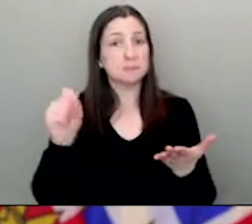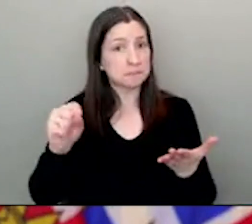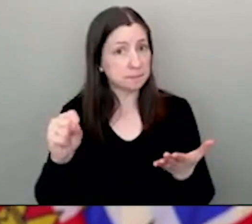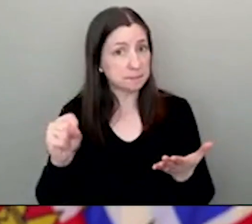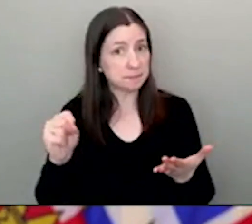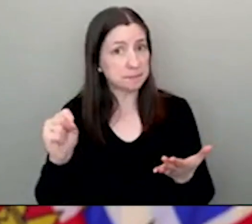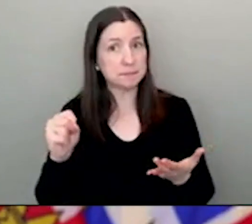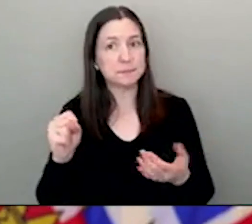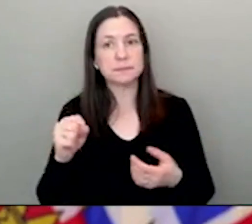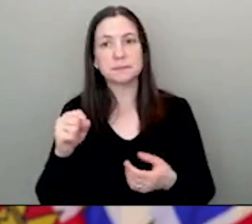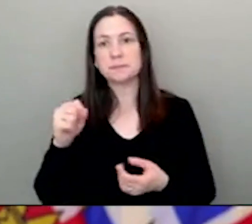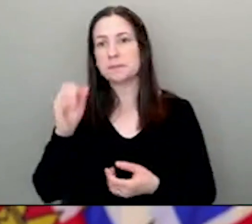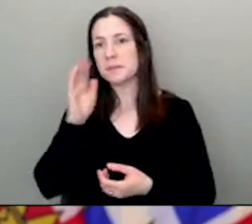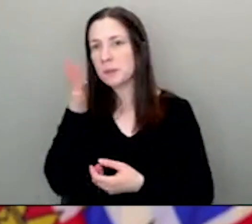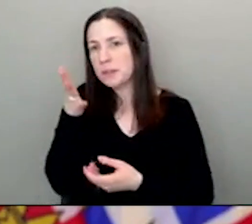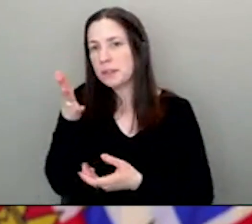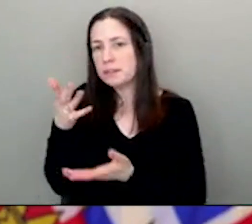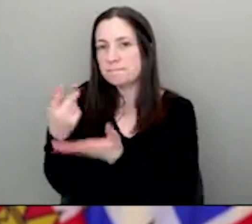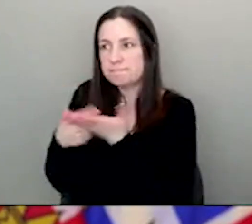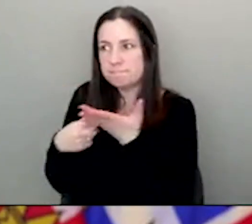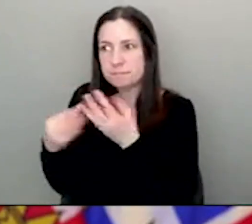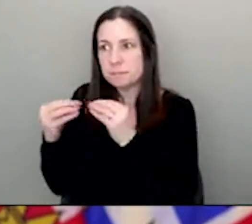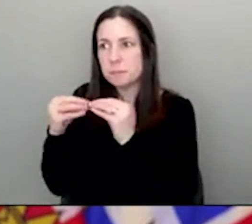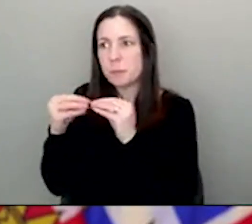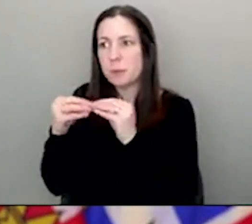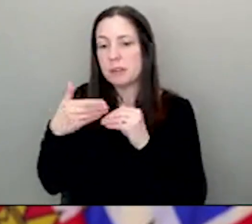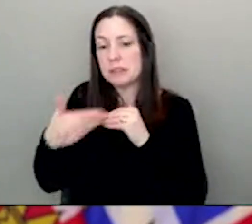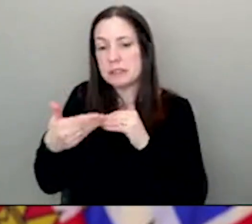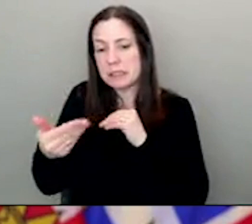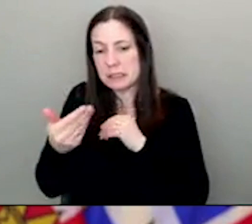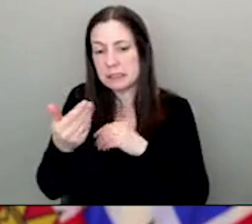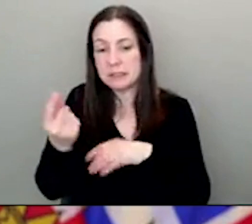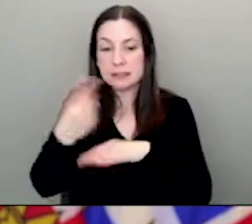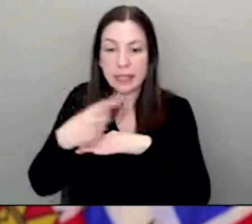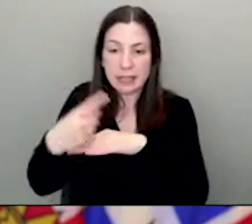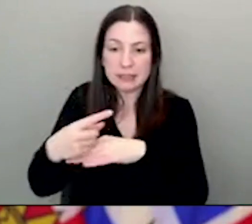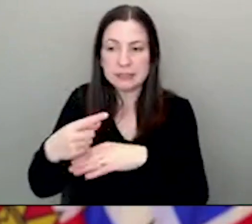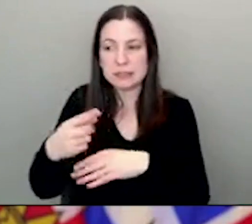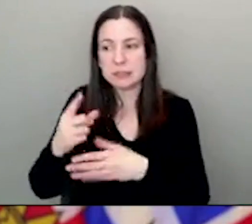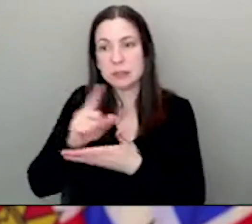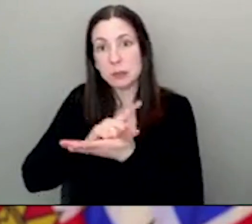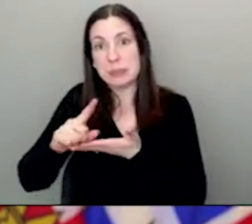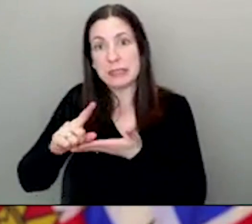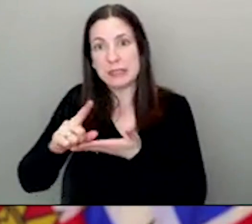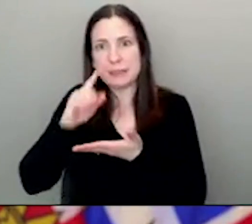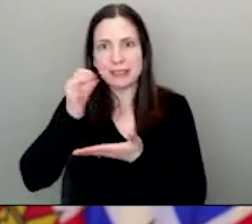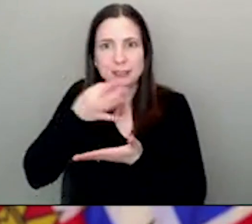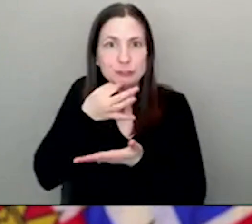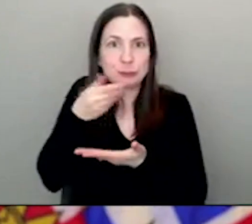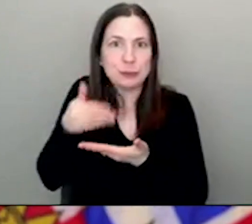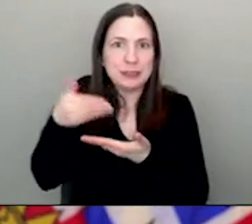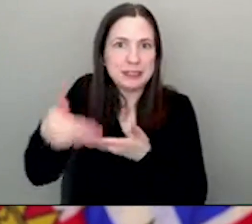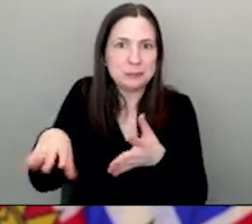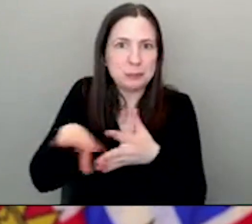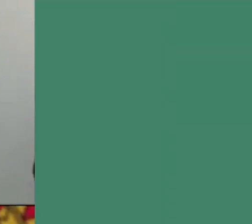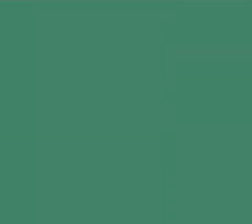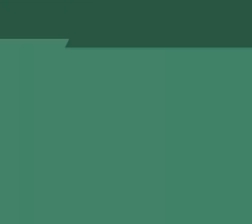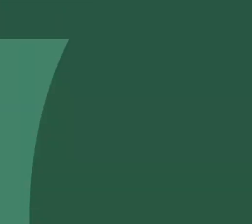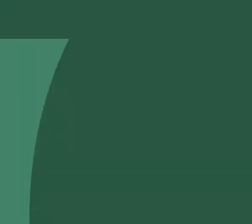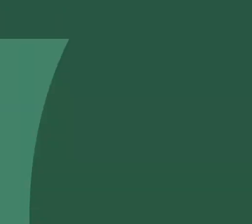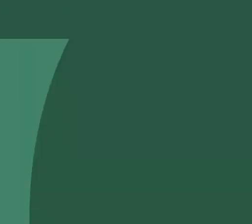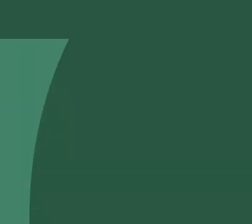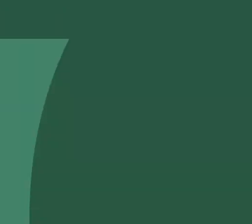we will have more to say about that in the coming days and week. I say week because it is coming up very quickly for many.